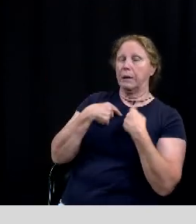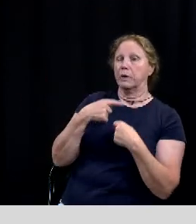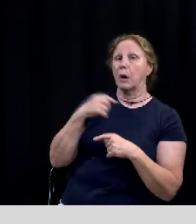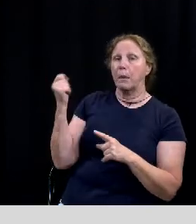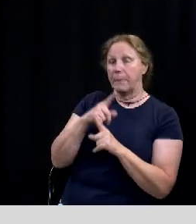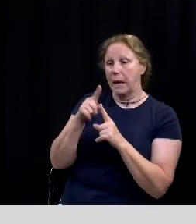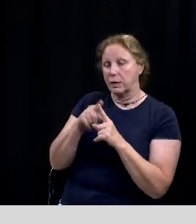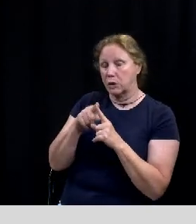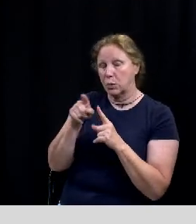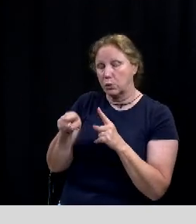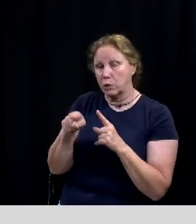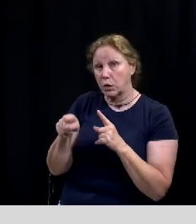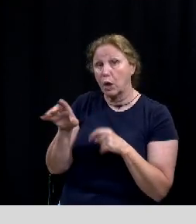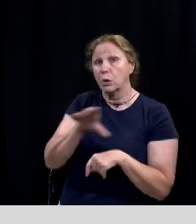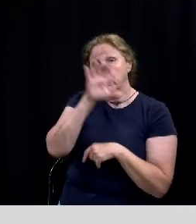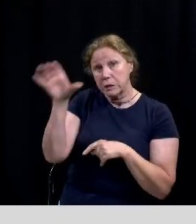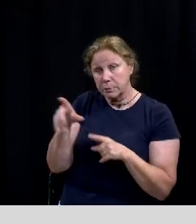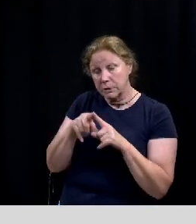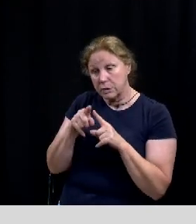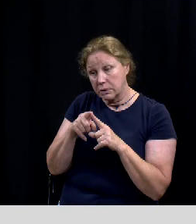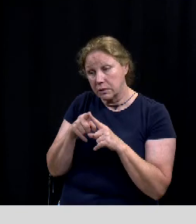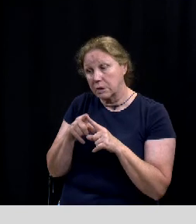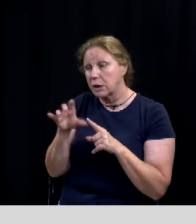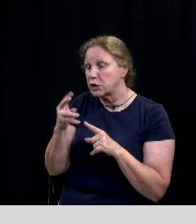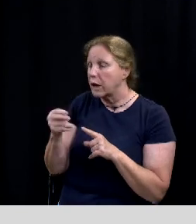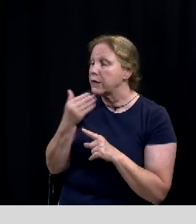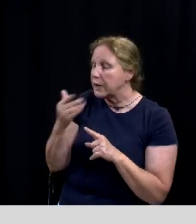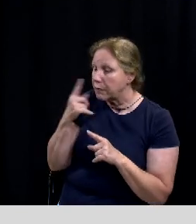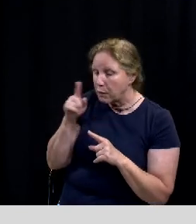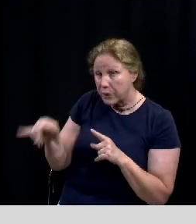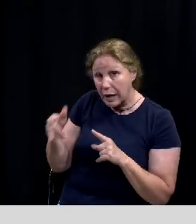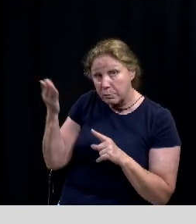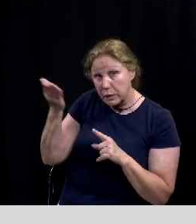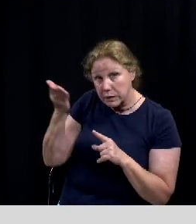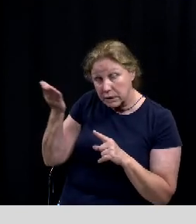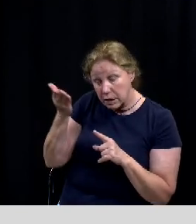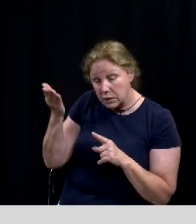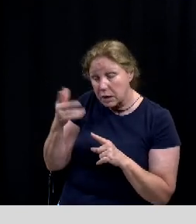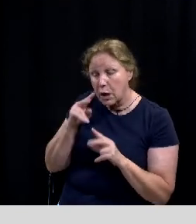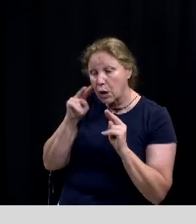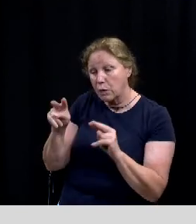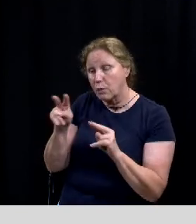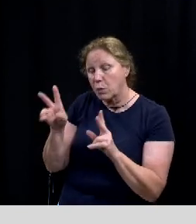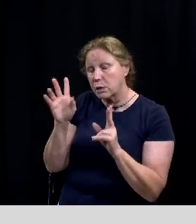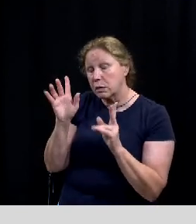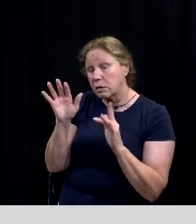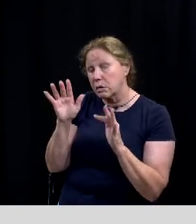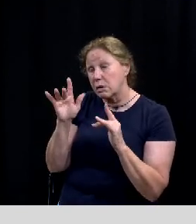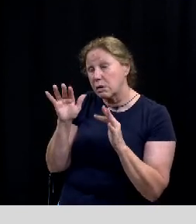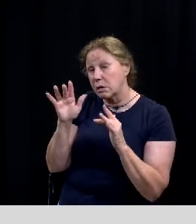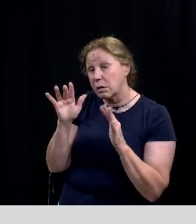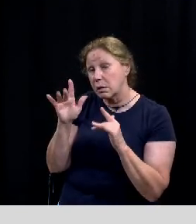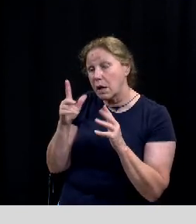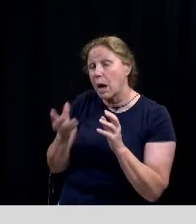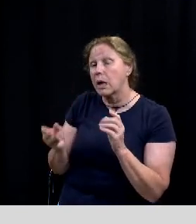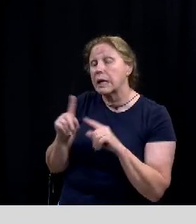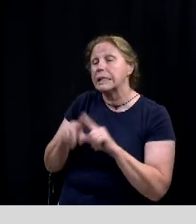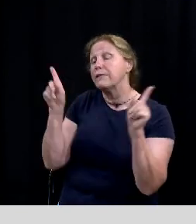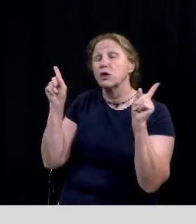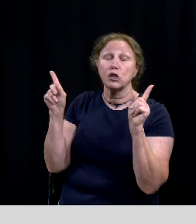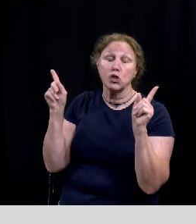to uh the holiday i guess jonathan thank you so much for the presentation and i look forward to um a different